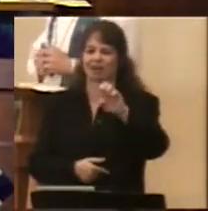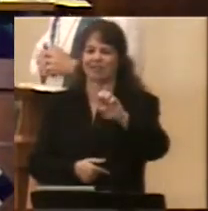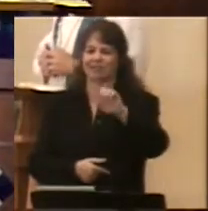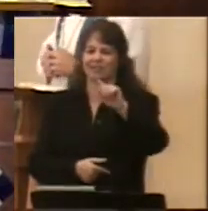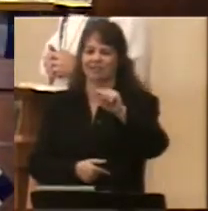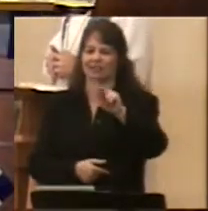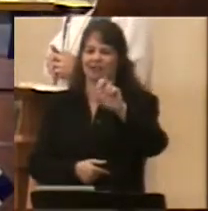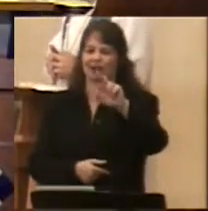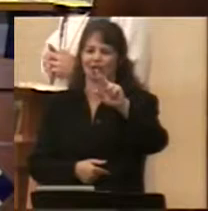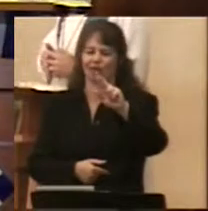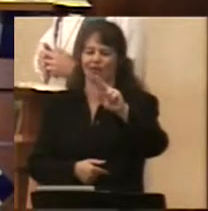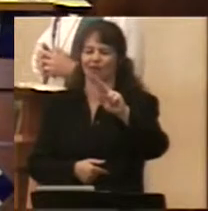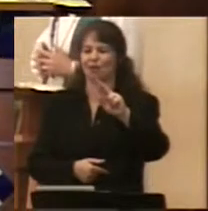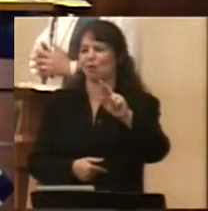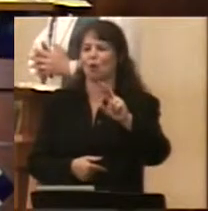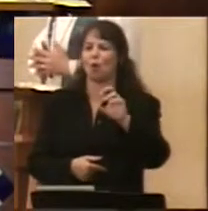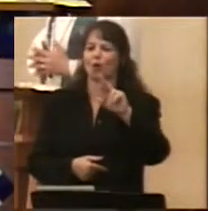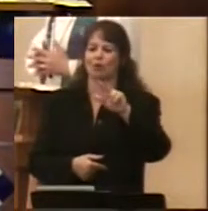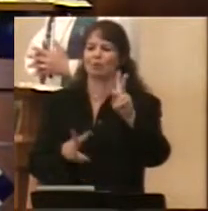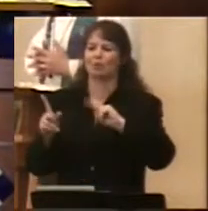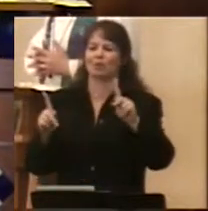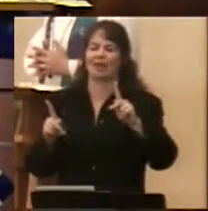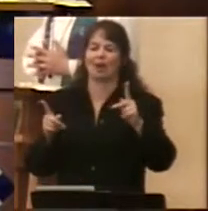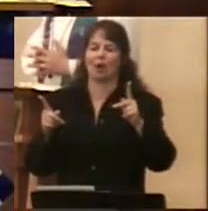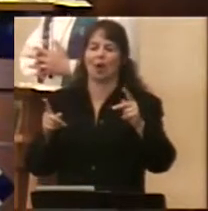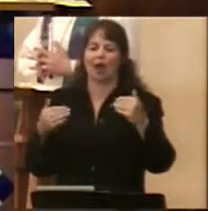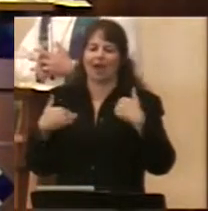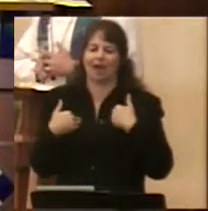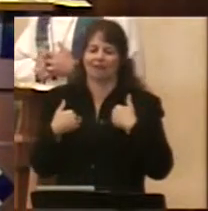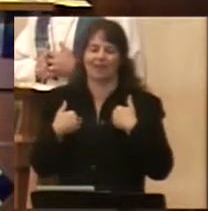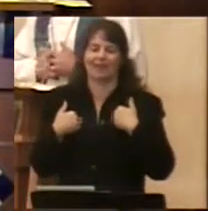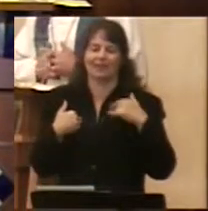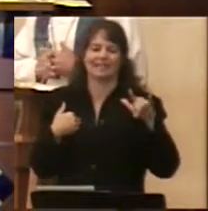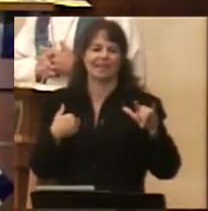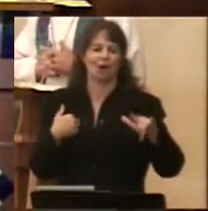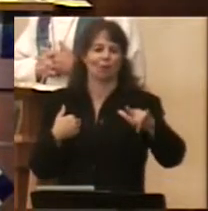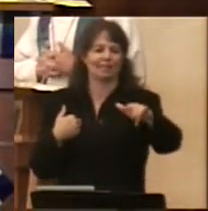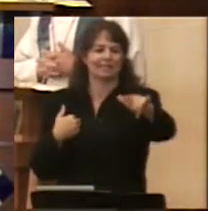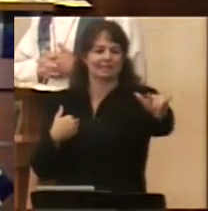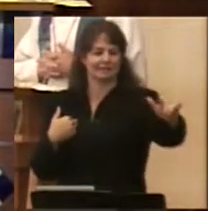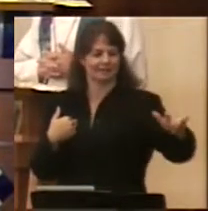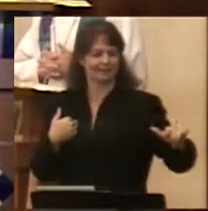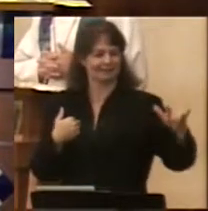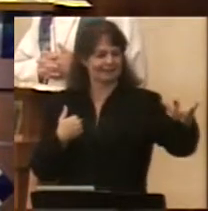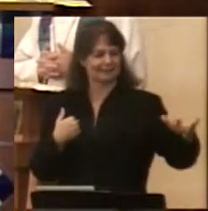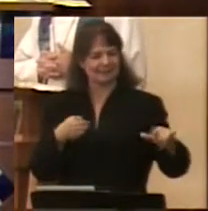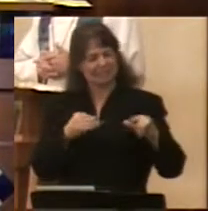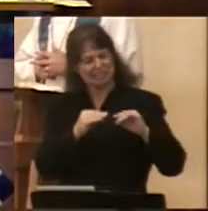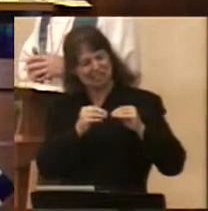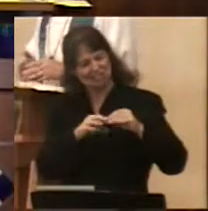but that finally Solomon's words come true, and all is vanity. vanity.